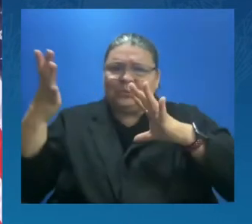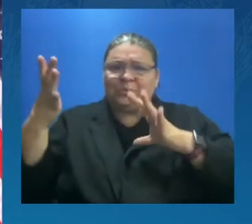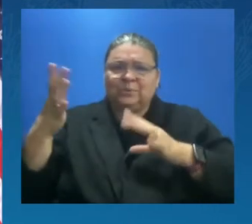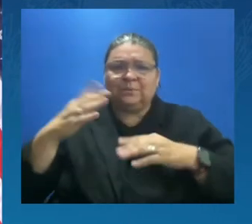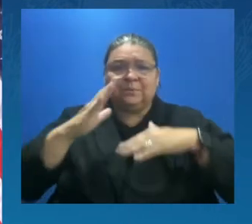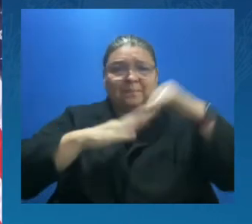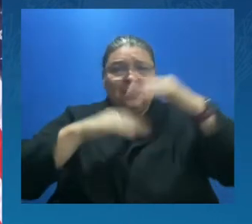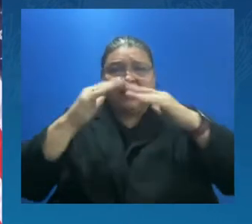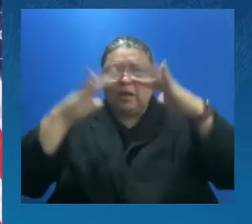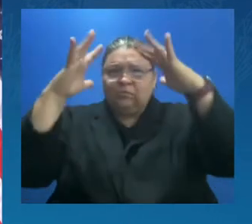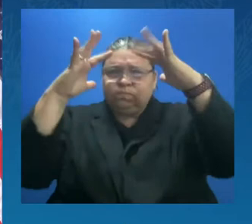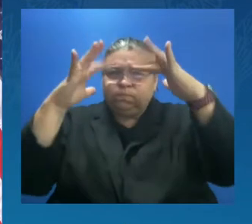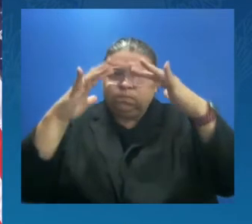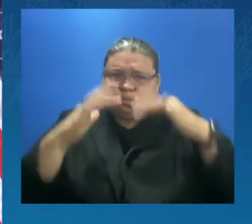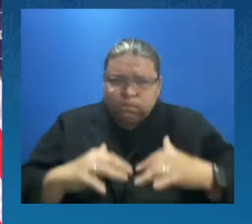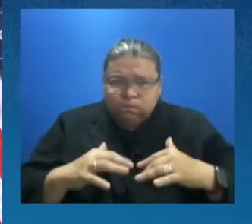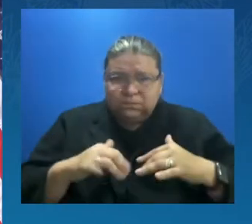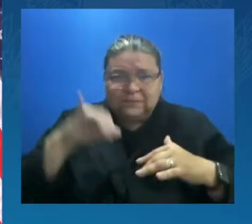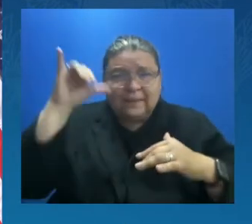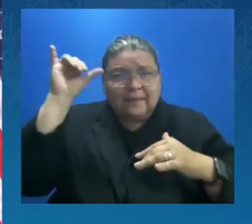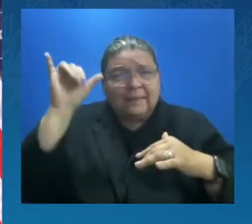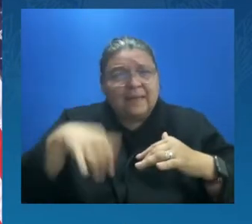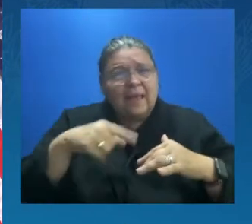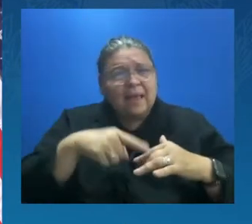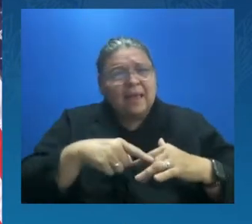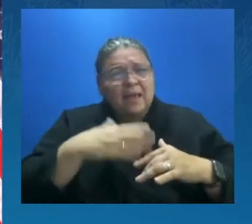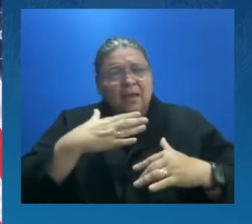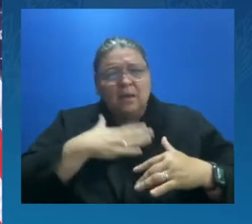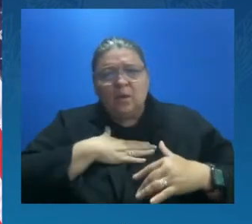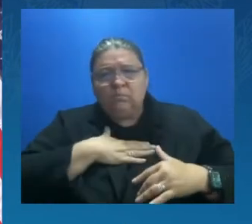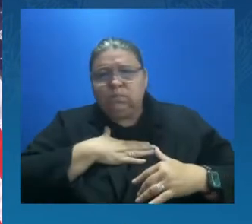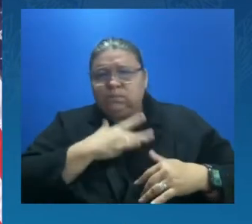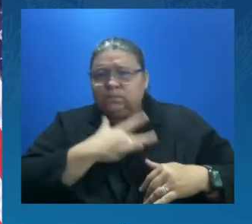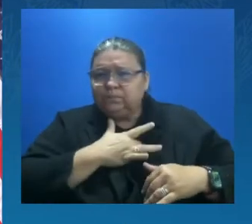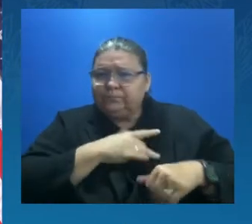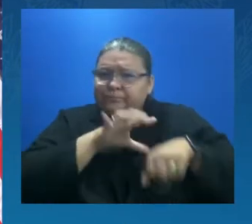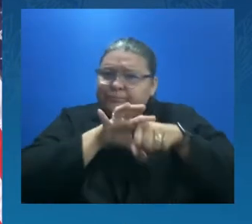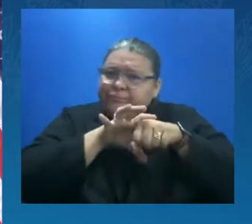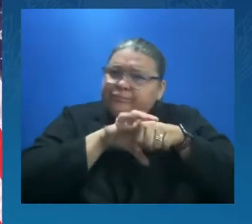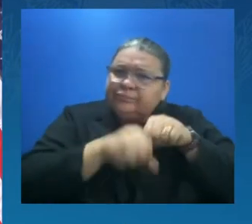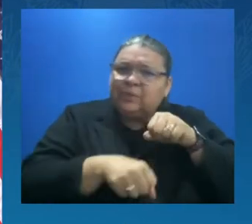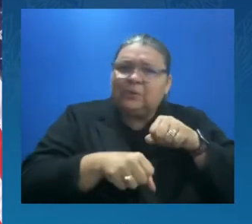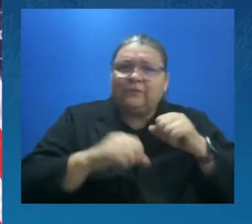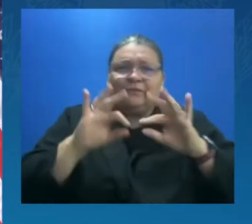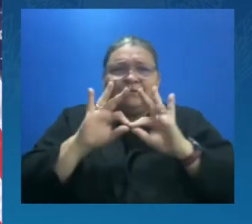something that impacted our friends and families around the globe, and something that my family will personally never forget.